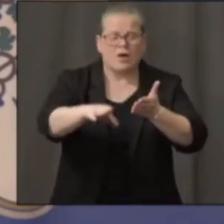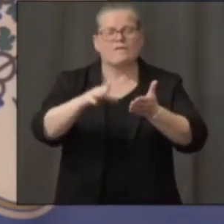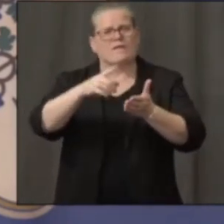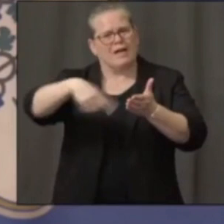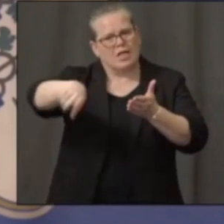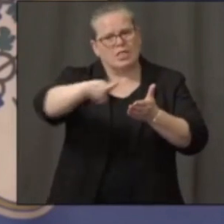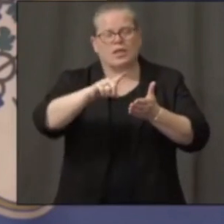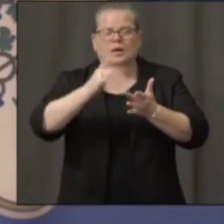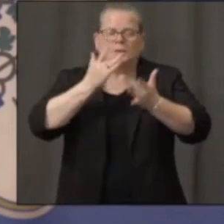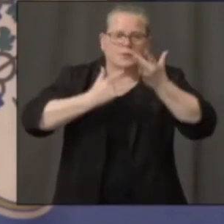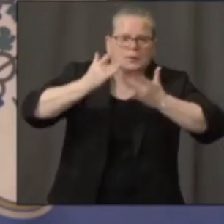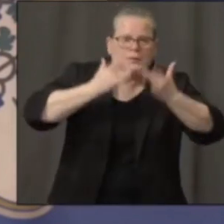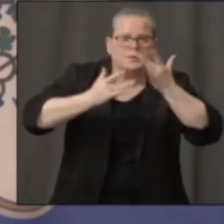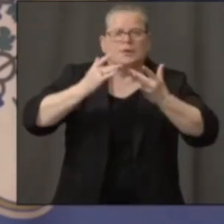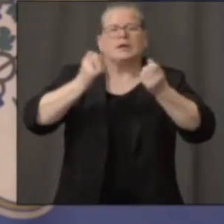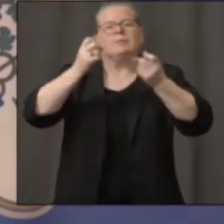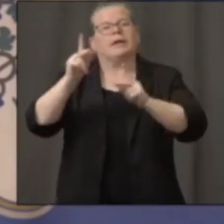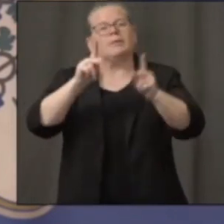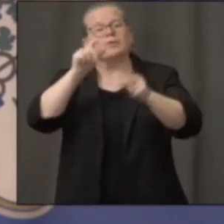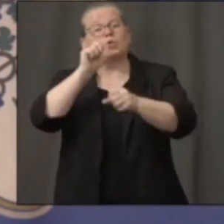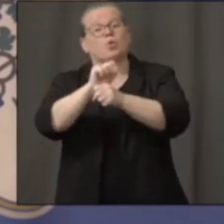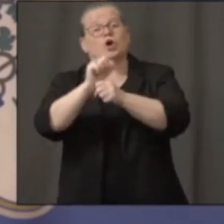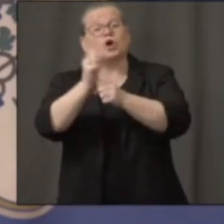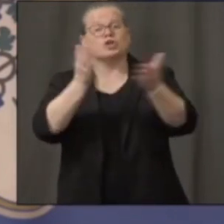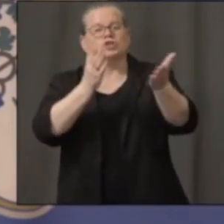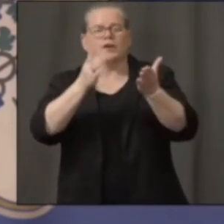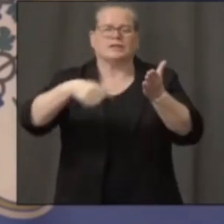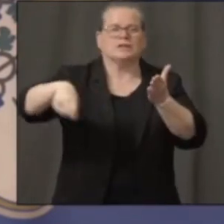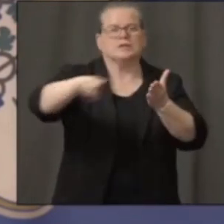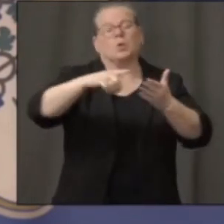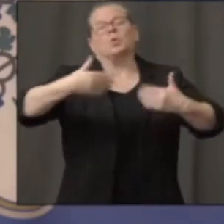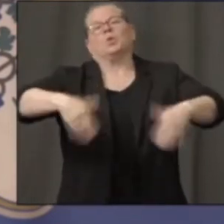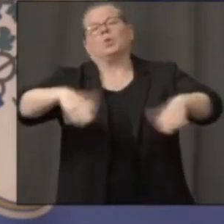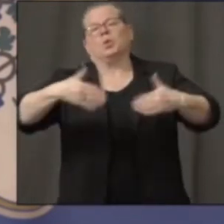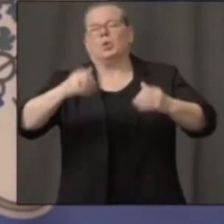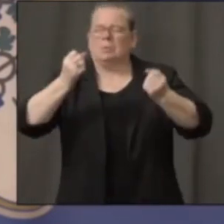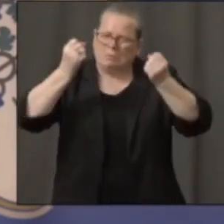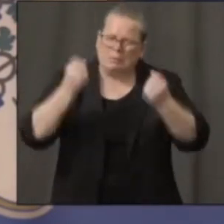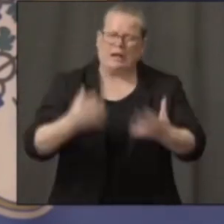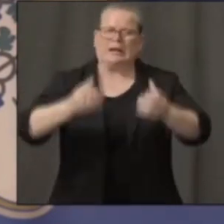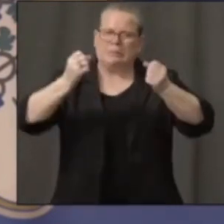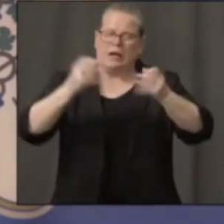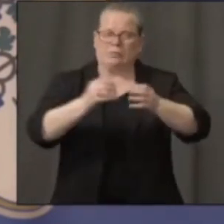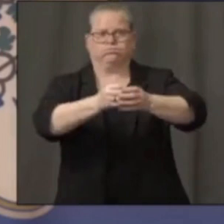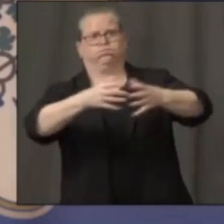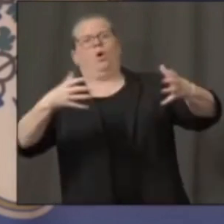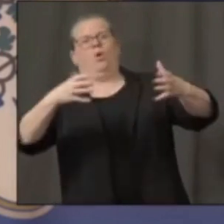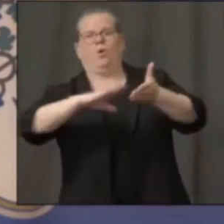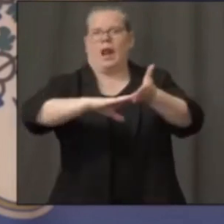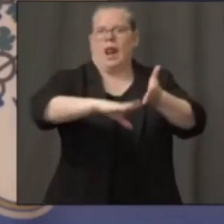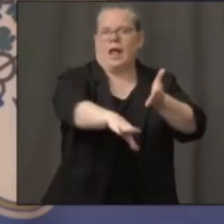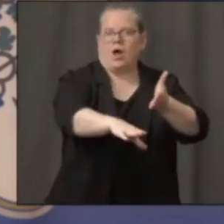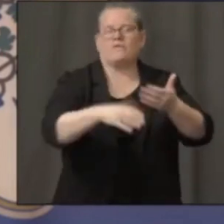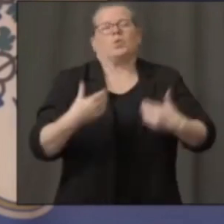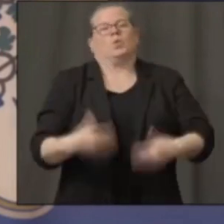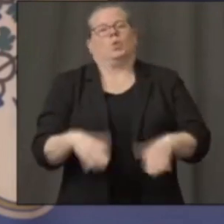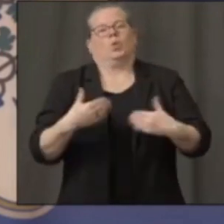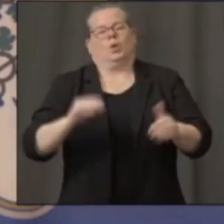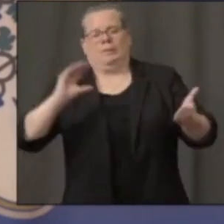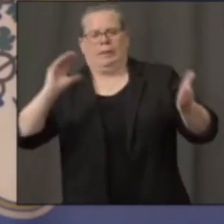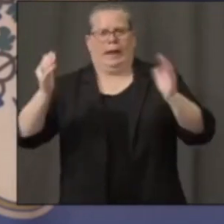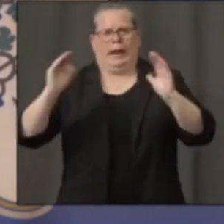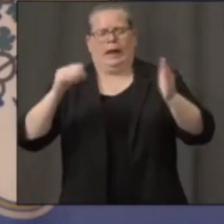in the service sector, and that's why on May 20th we're starting a very thoughtful way to start those businesses